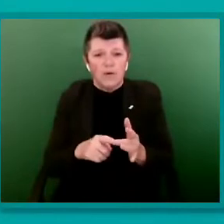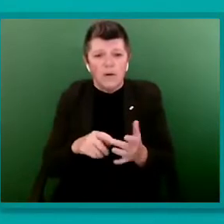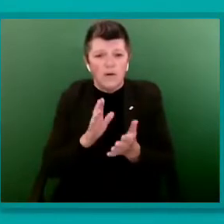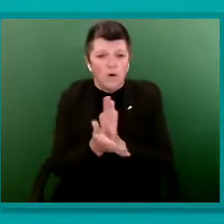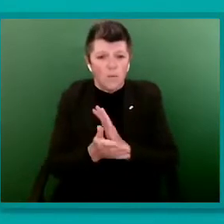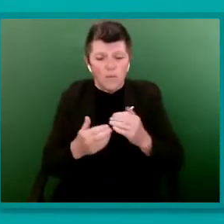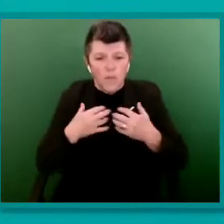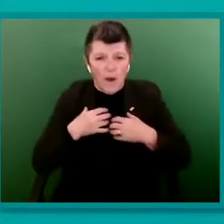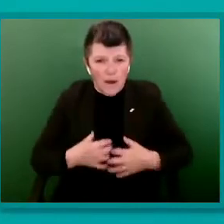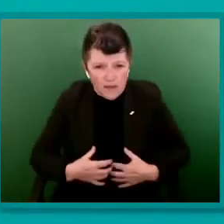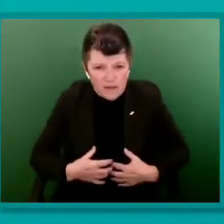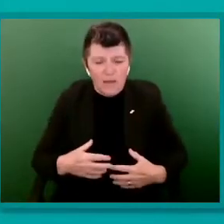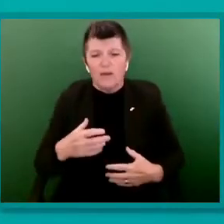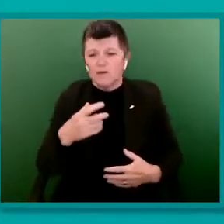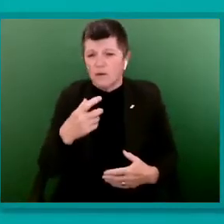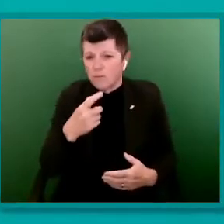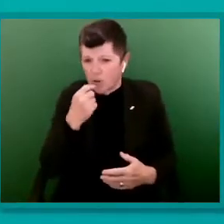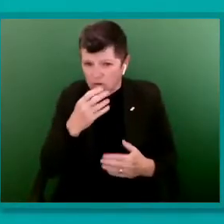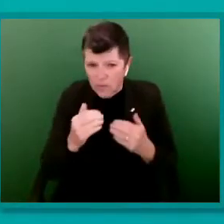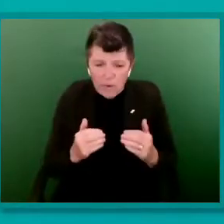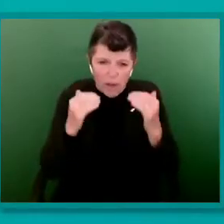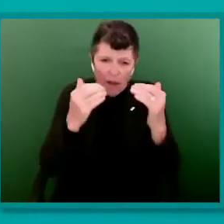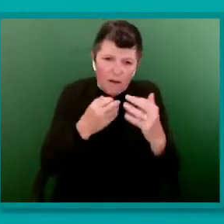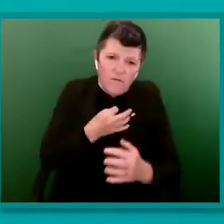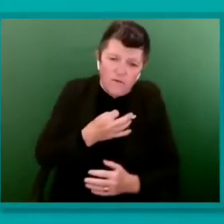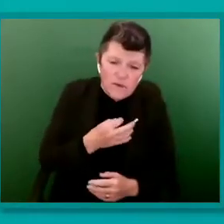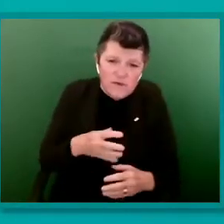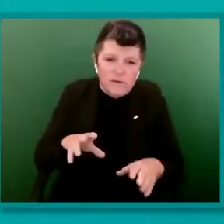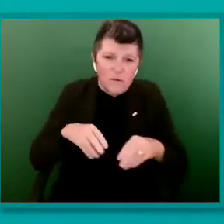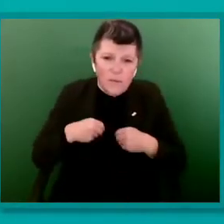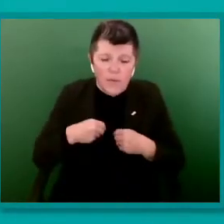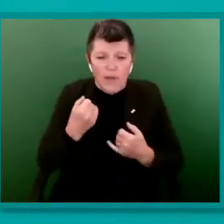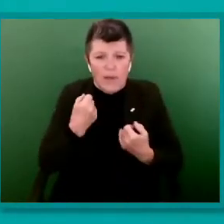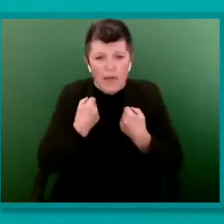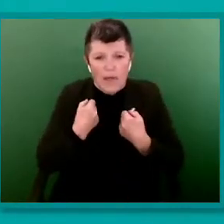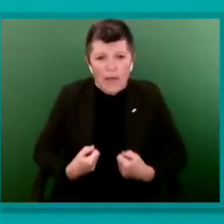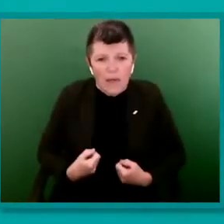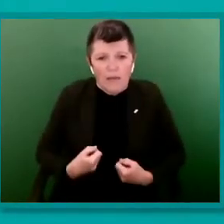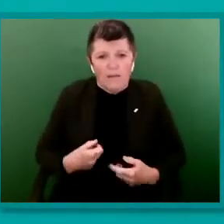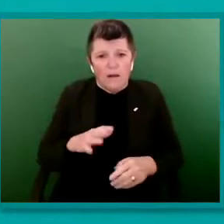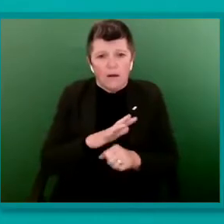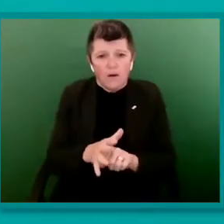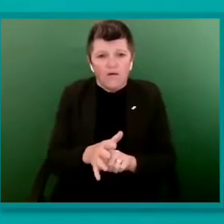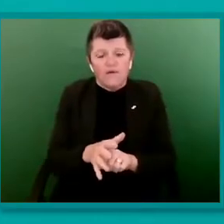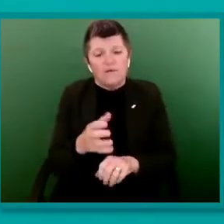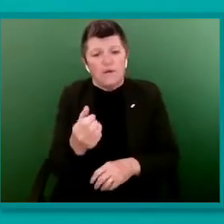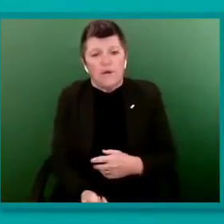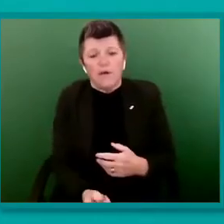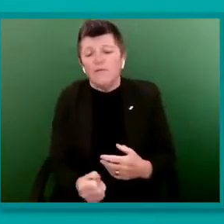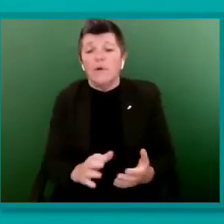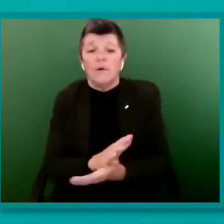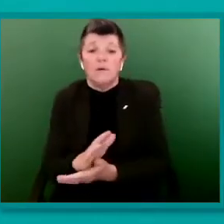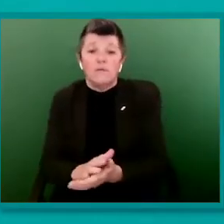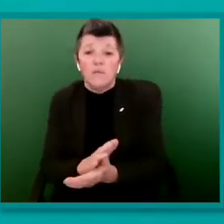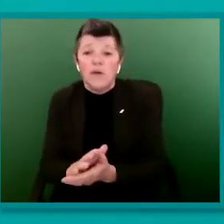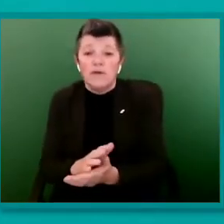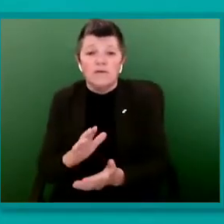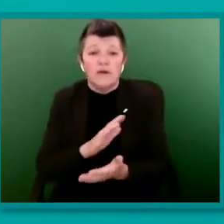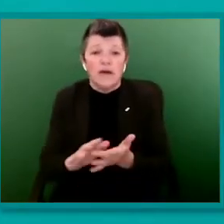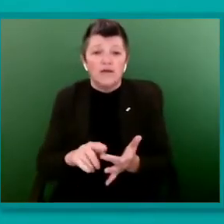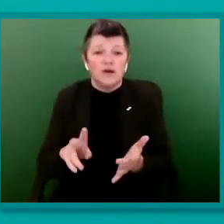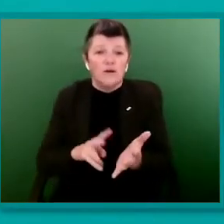becoming seriously ill if they contract COVID, meaning that people living with HIV are in priority group six for the